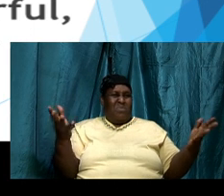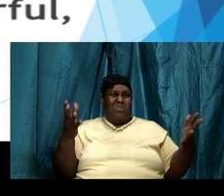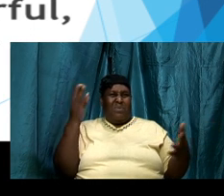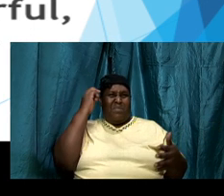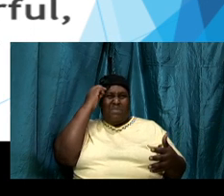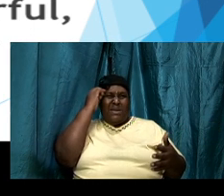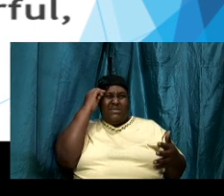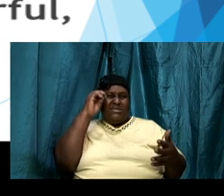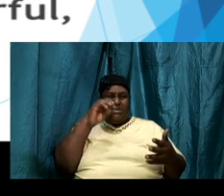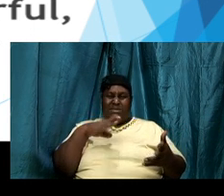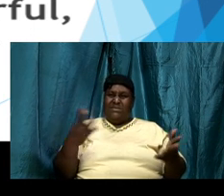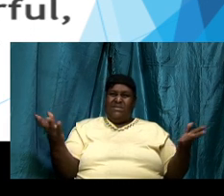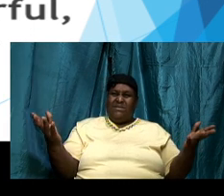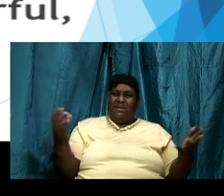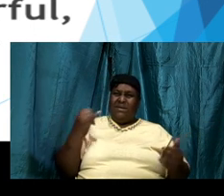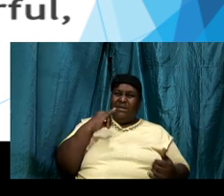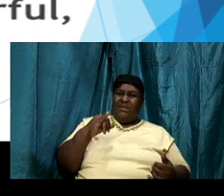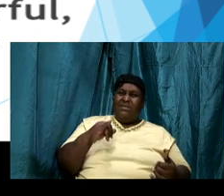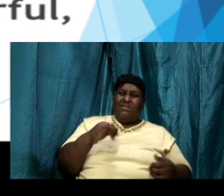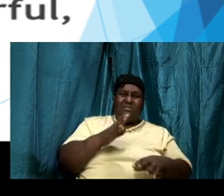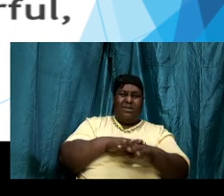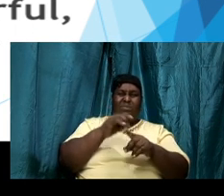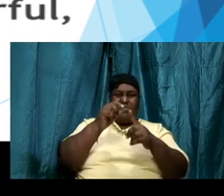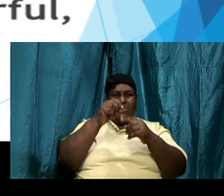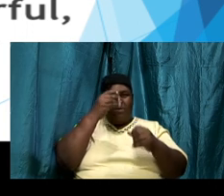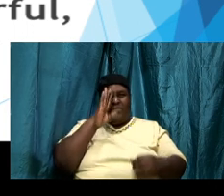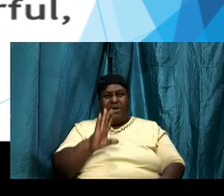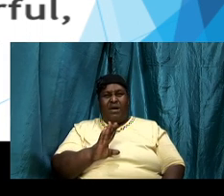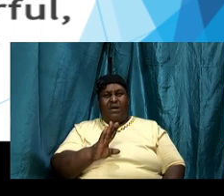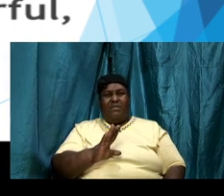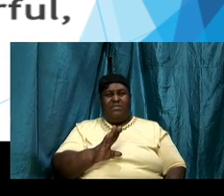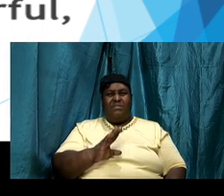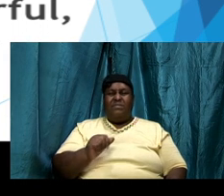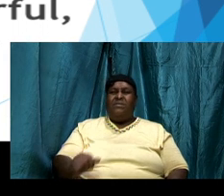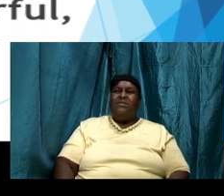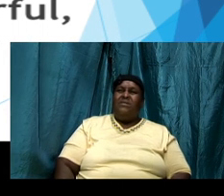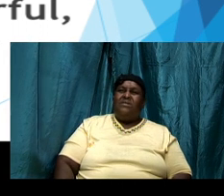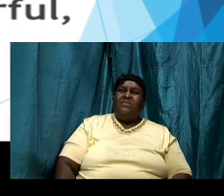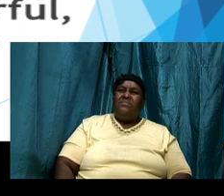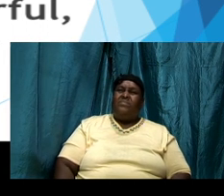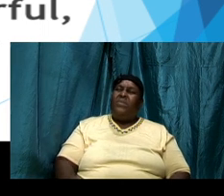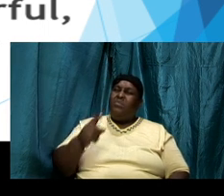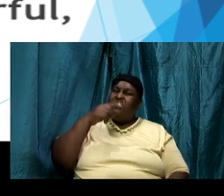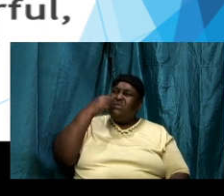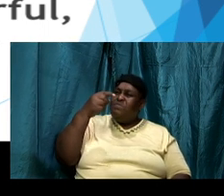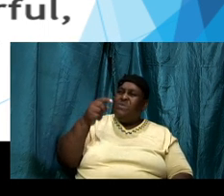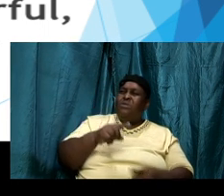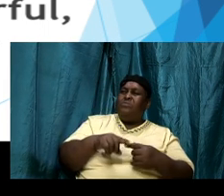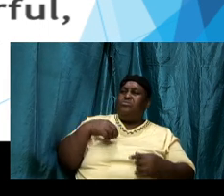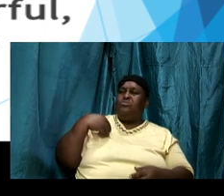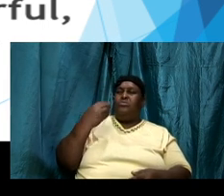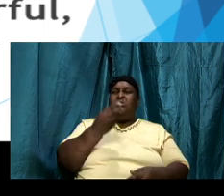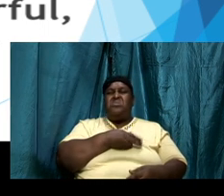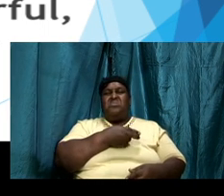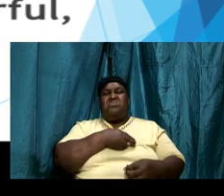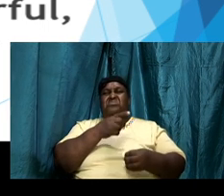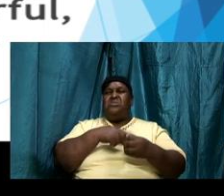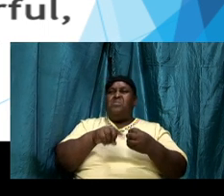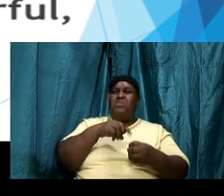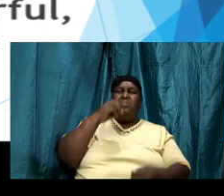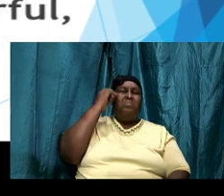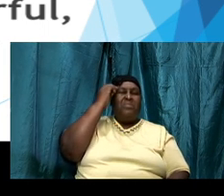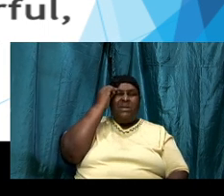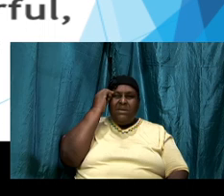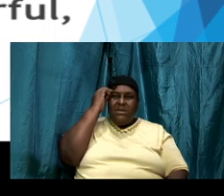word of God well let me just briefly talk to us about meditation